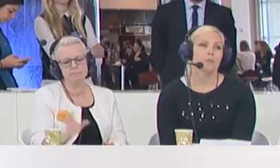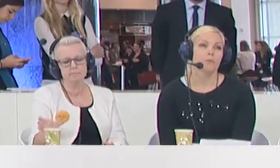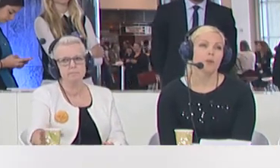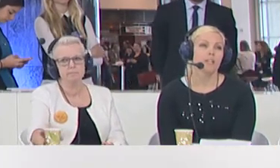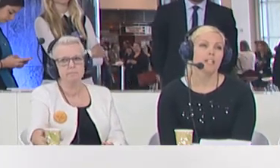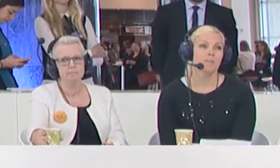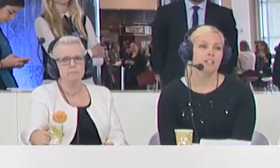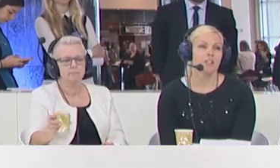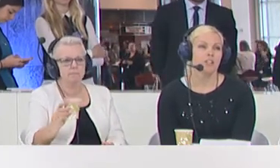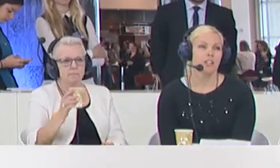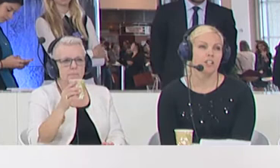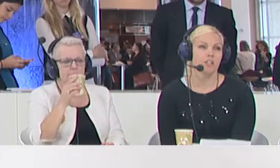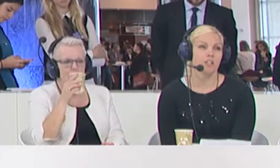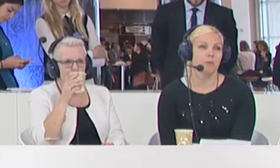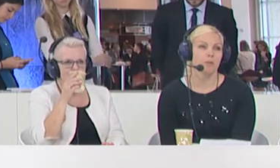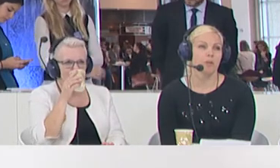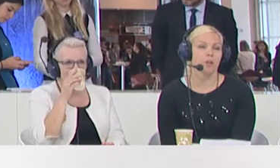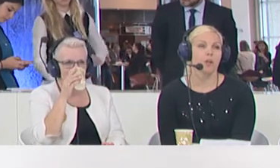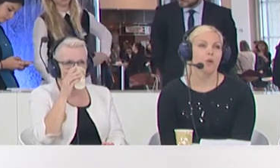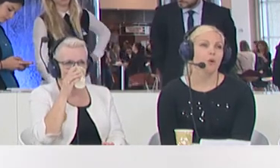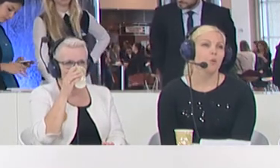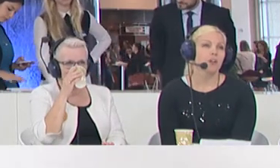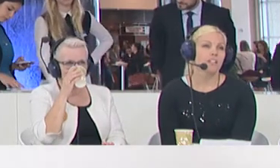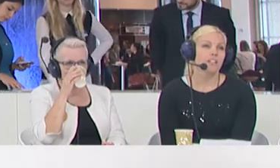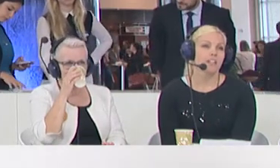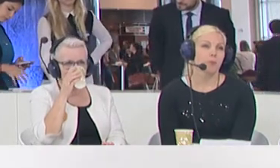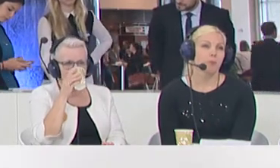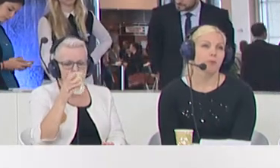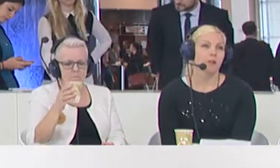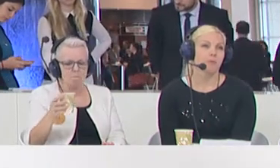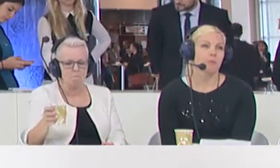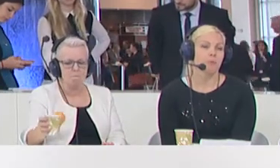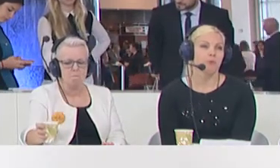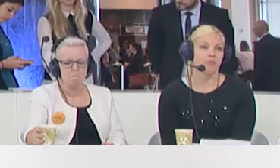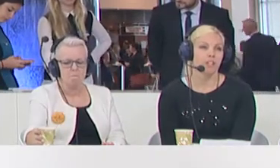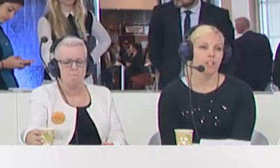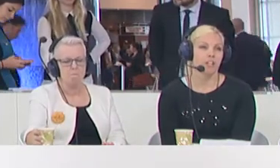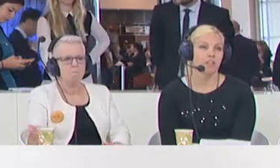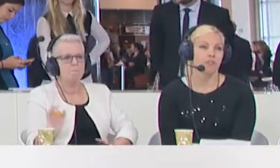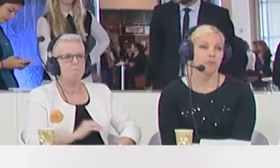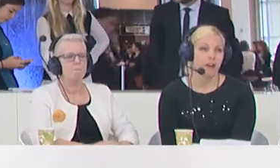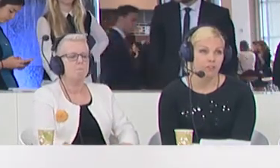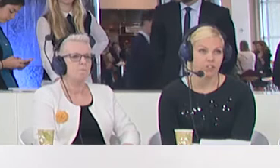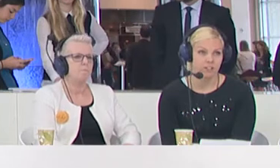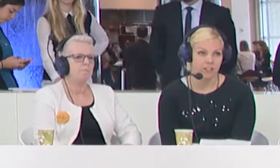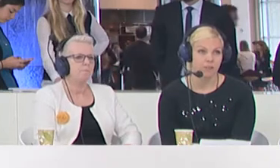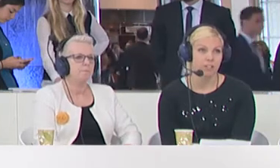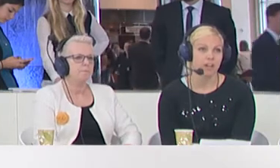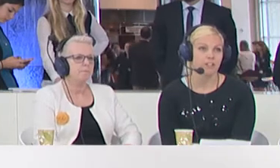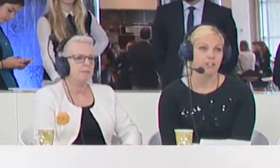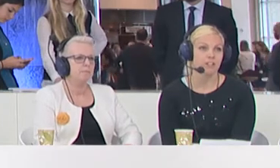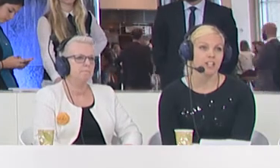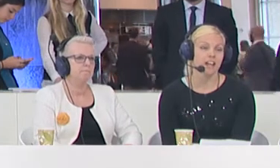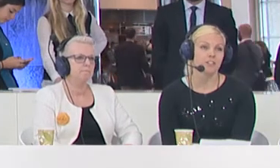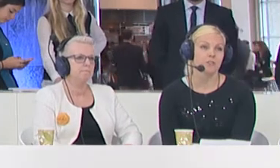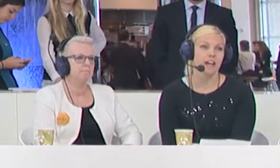Well, when it comes to integration in Europe, we all need to set up a program of support for integration for refugees. Yes, but you